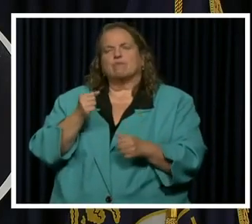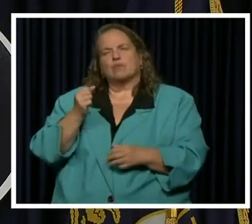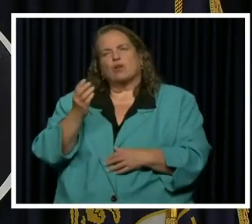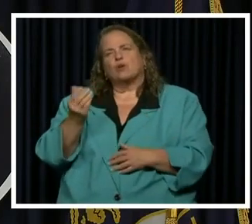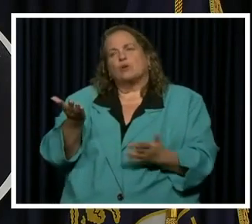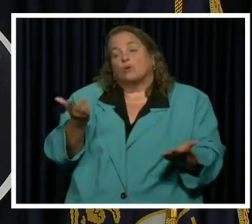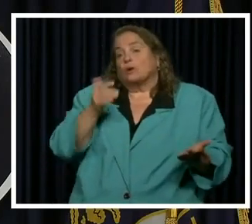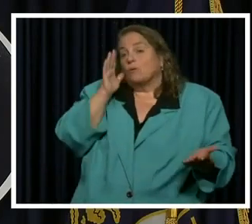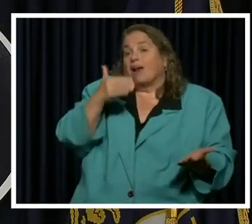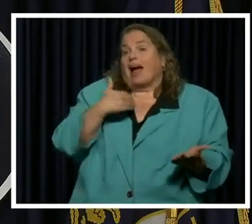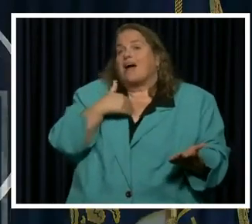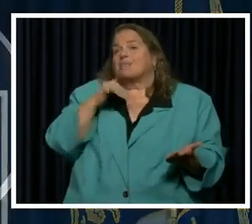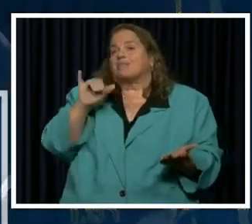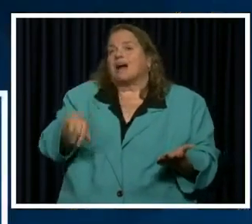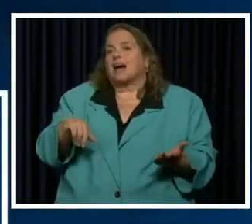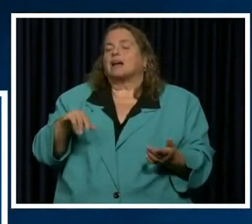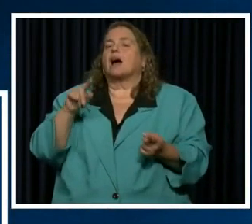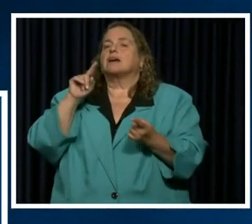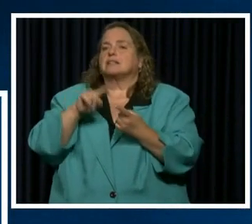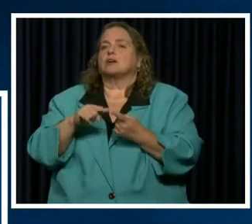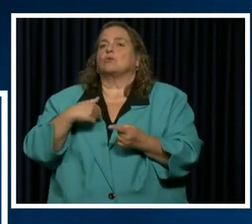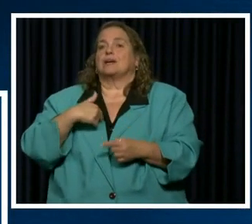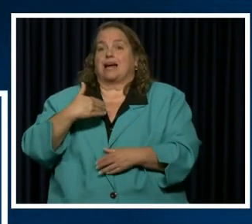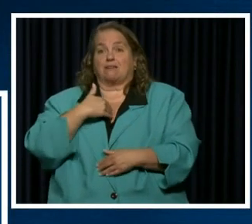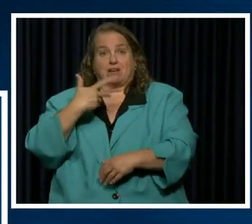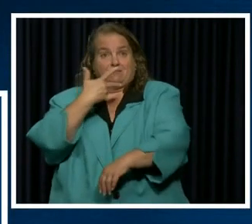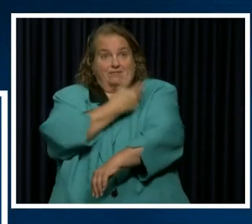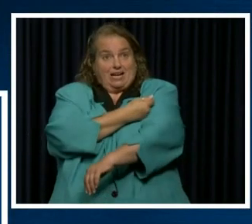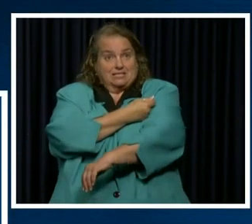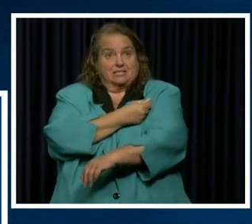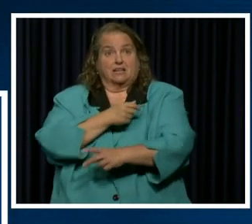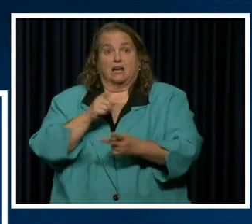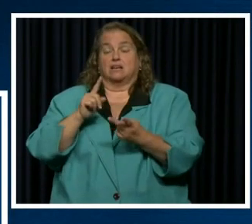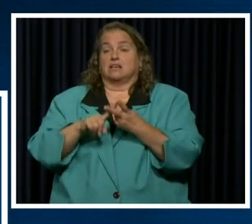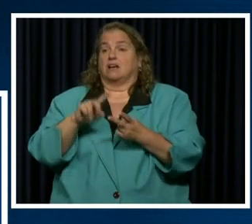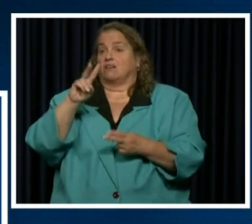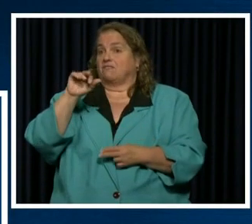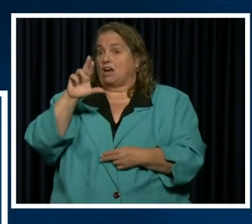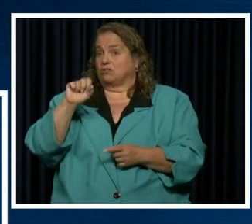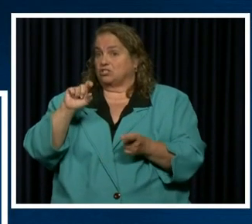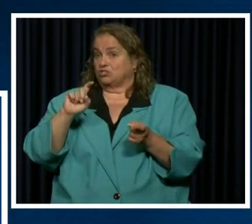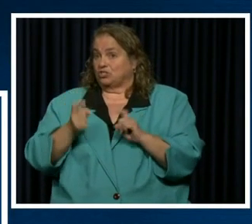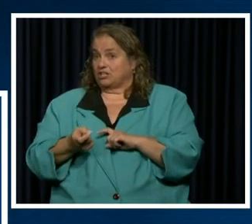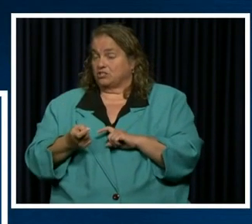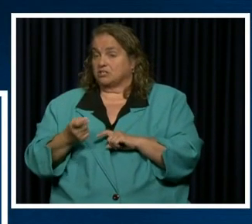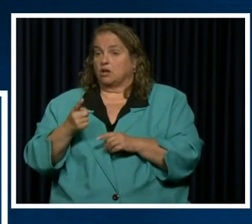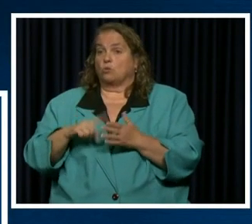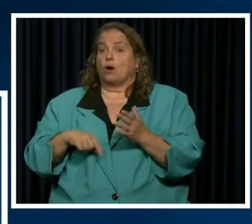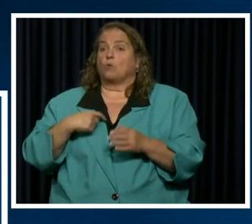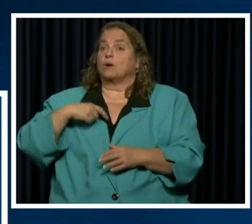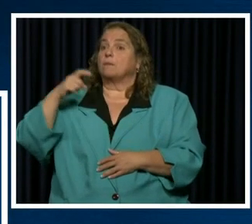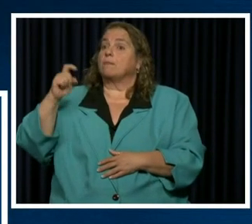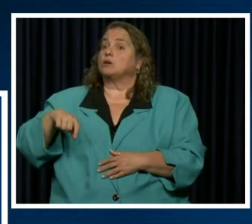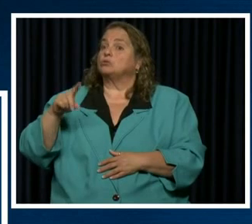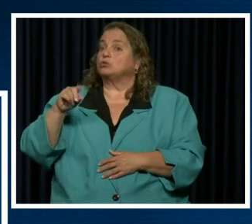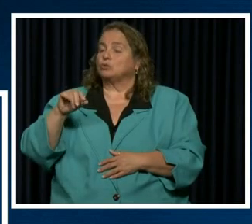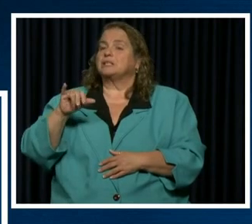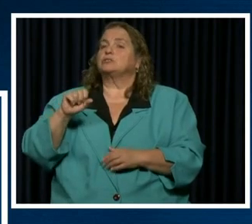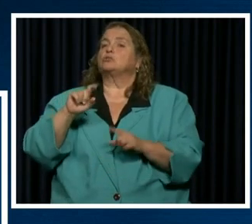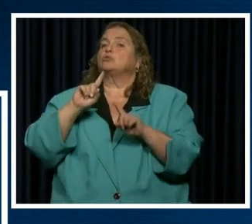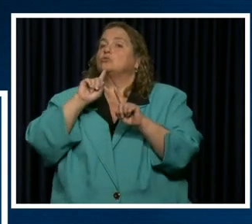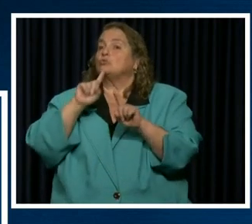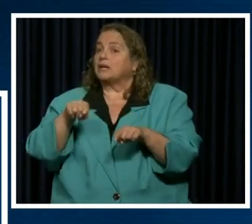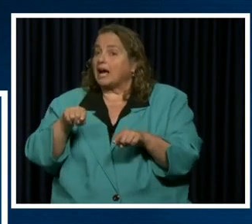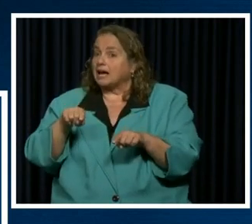have these until we have a vaccine or until the virus changes. And what we've got to be able to do is react,